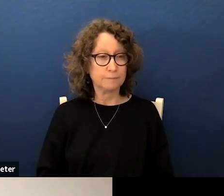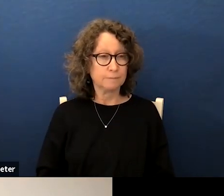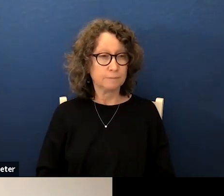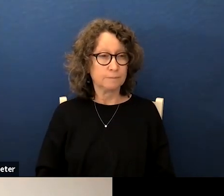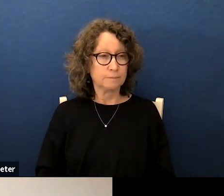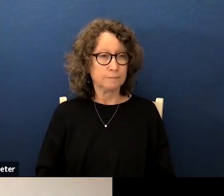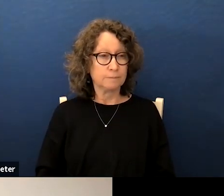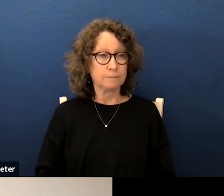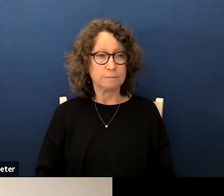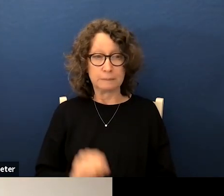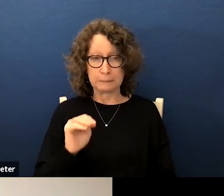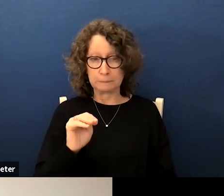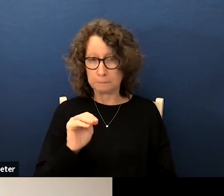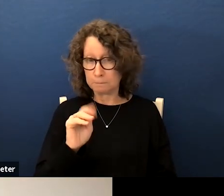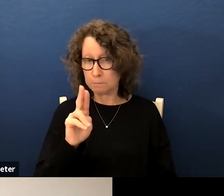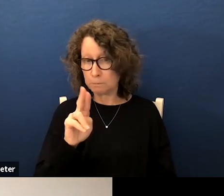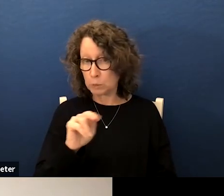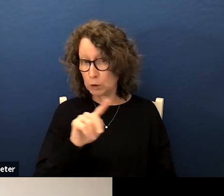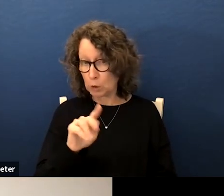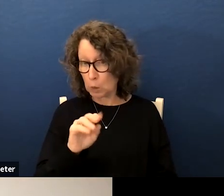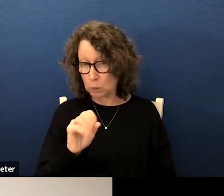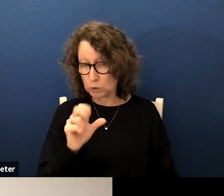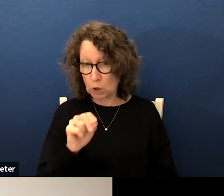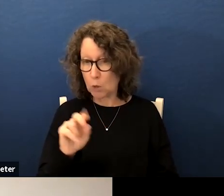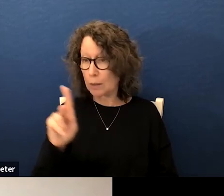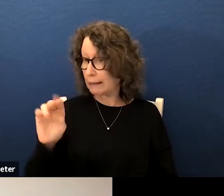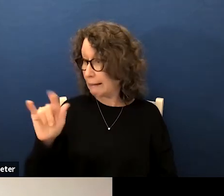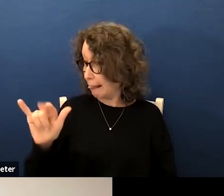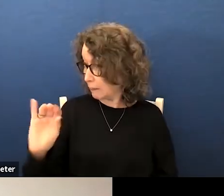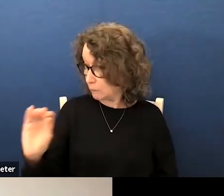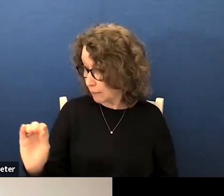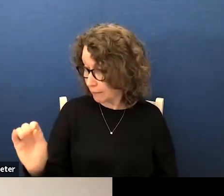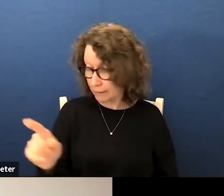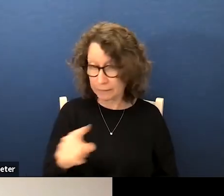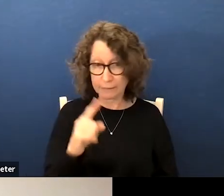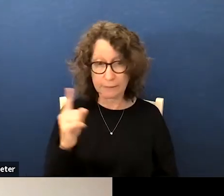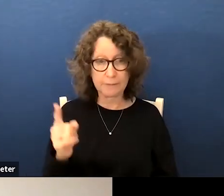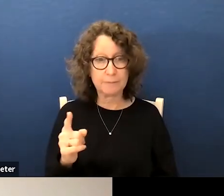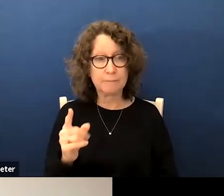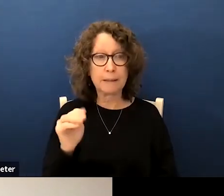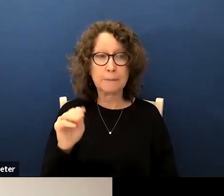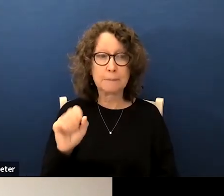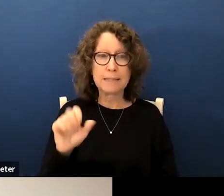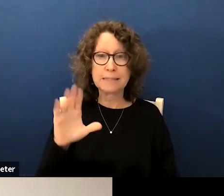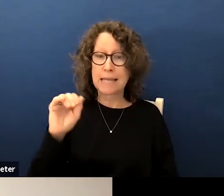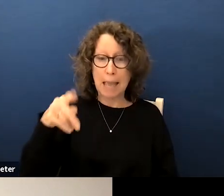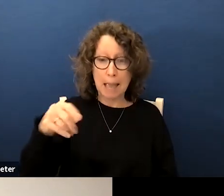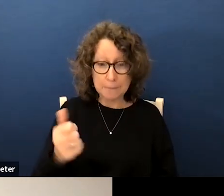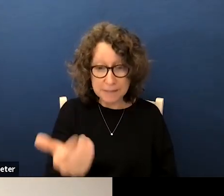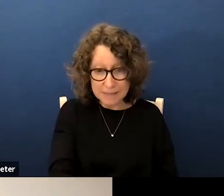miss muñoz no mr kelly no and miss caps